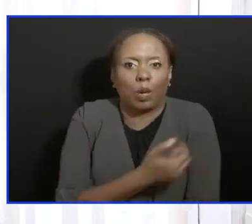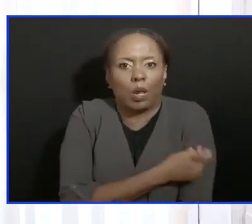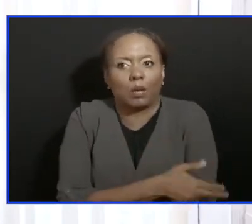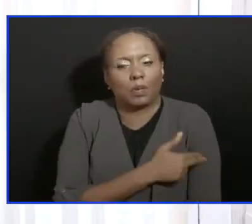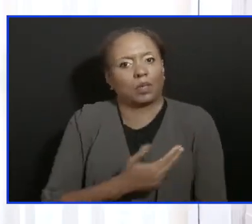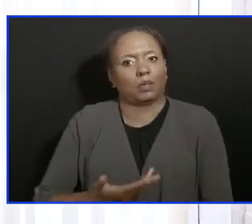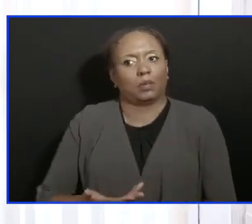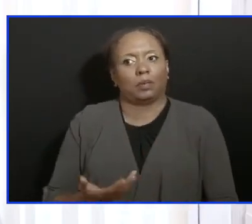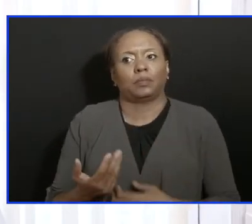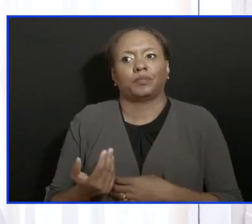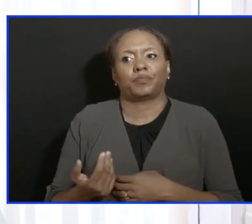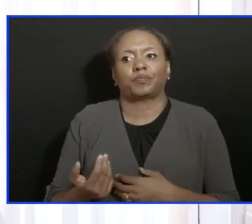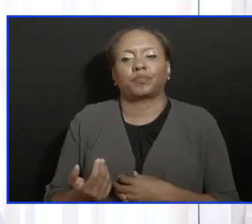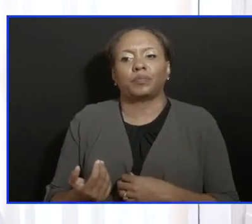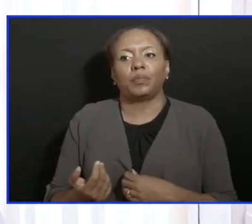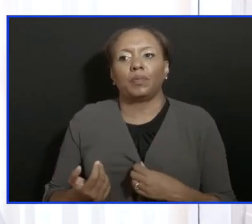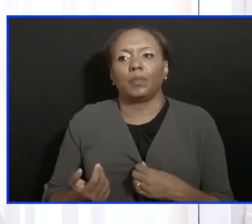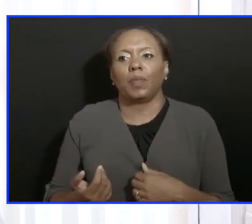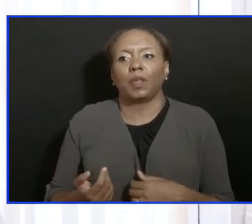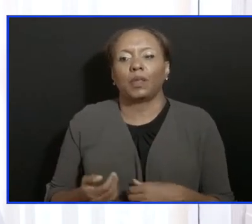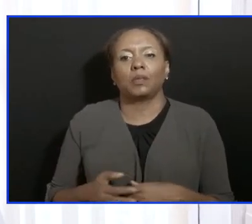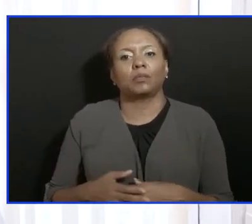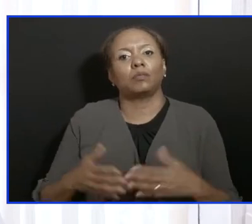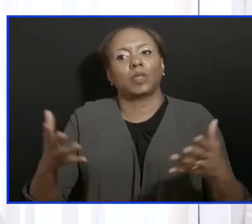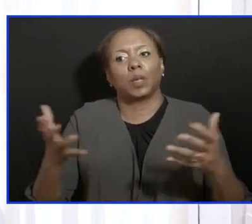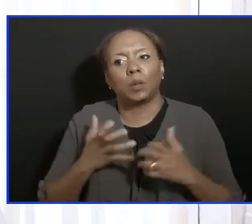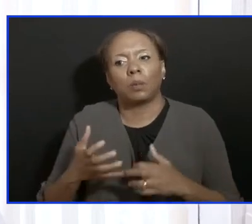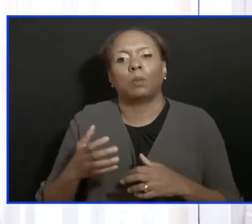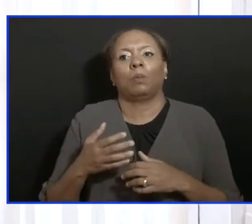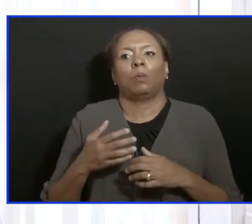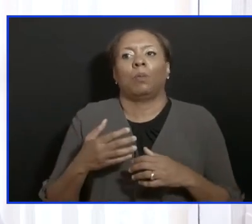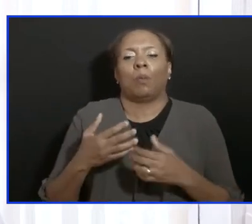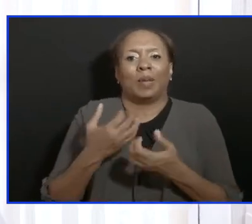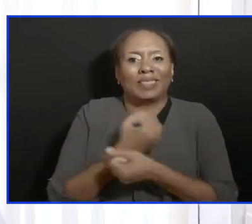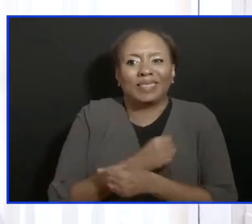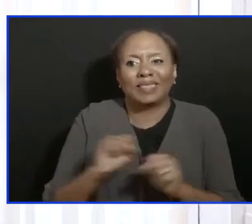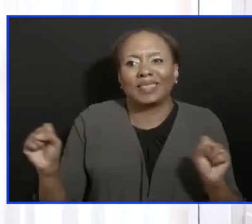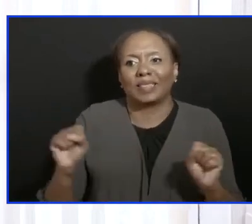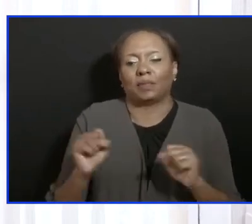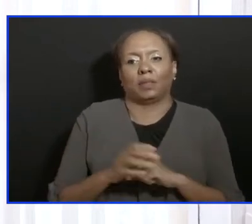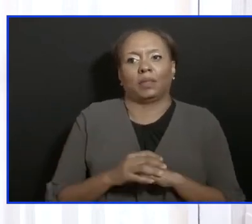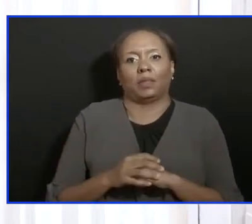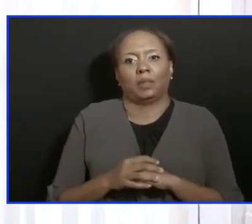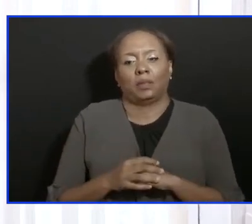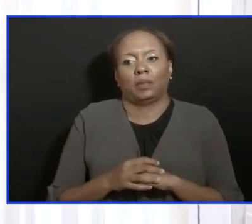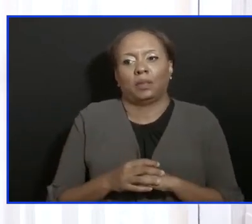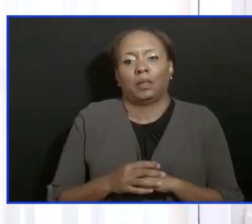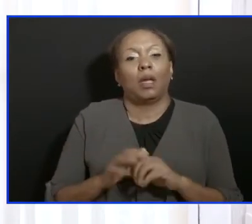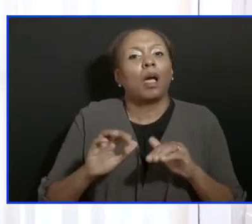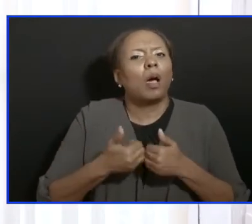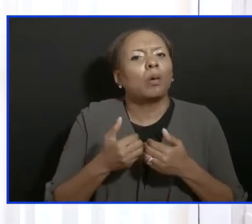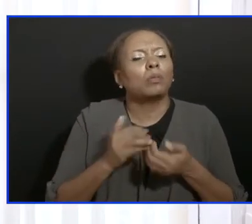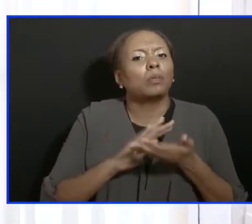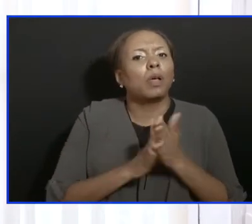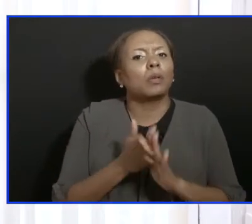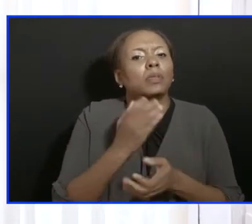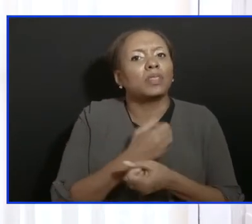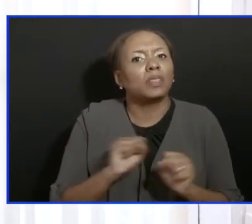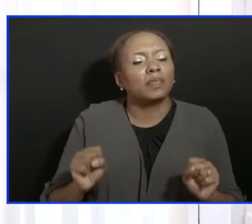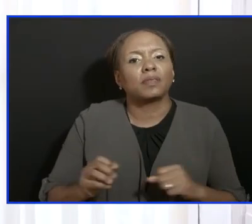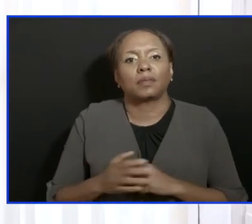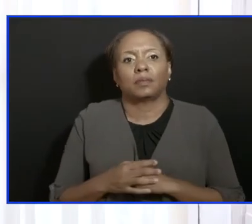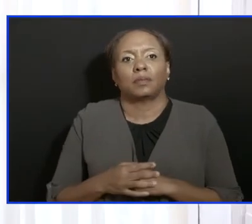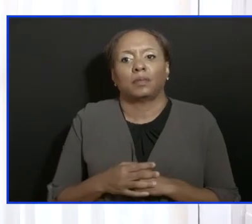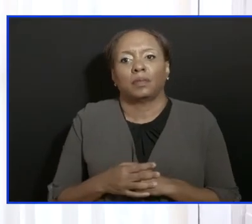therefore the safe zones are determined to drive safety. And how is safety driven? By one, reducing the chances of